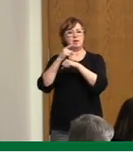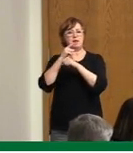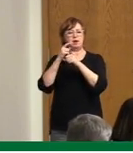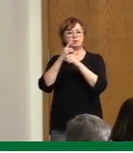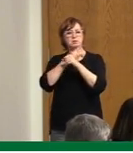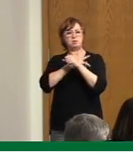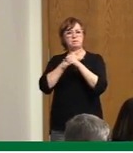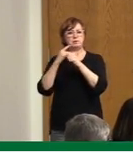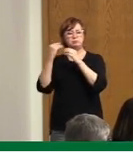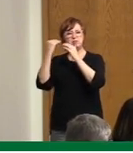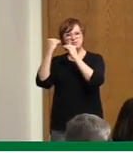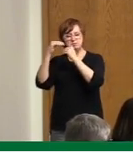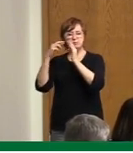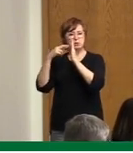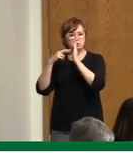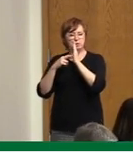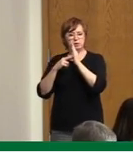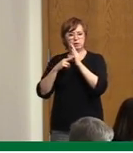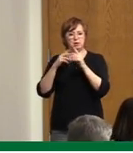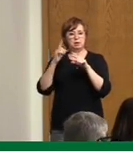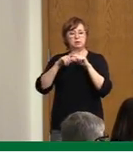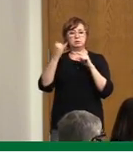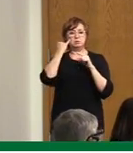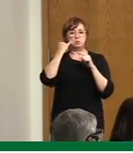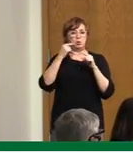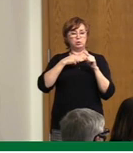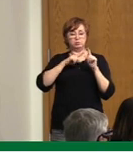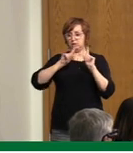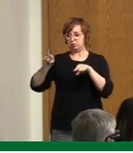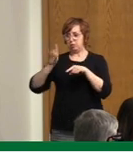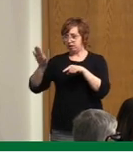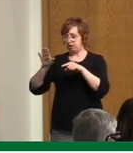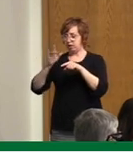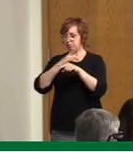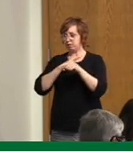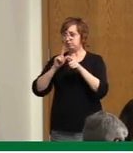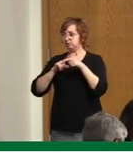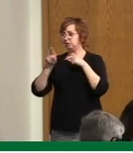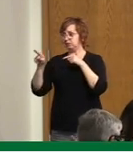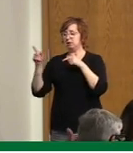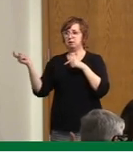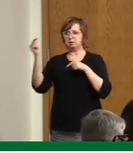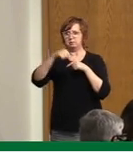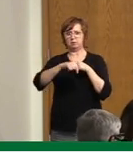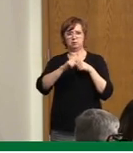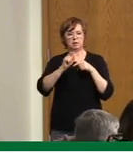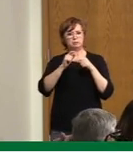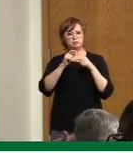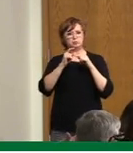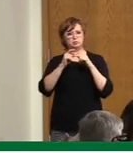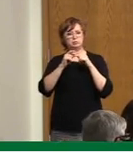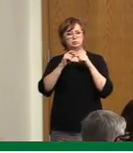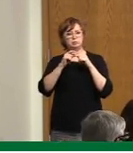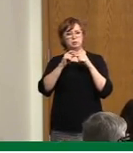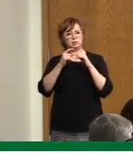to visit another province you have to quarantine afterwards. I Is that something you would willing to recommend?